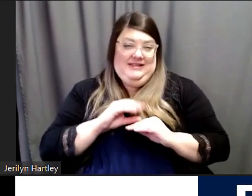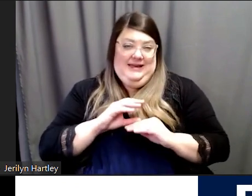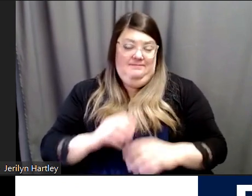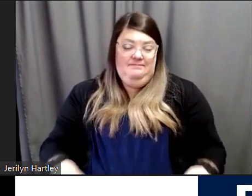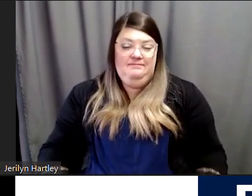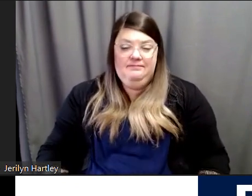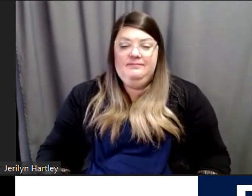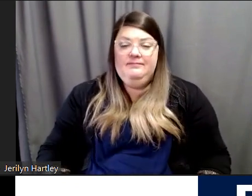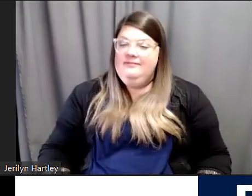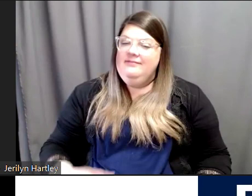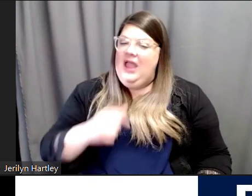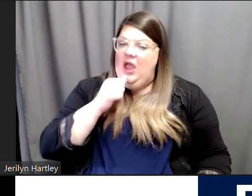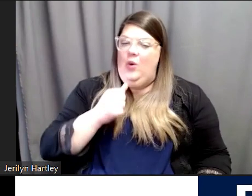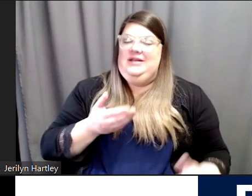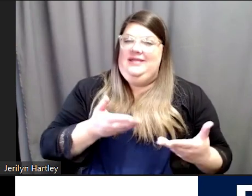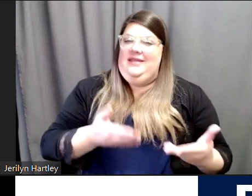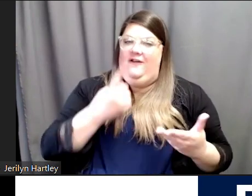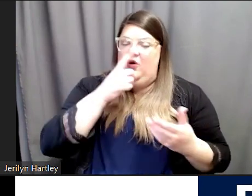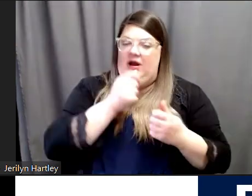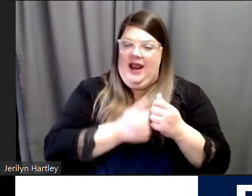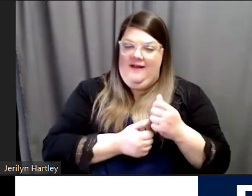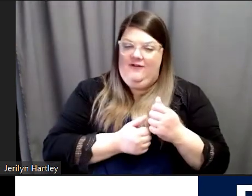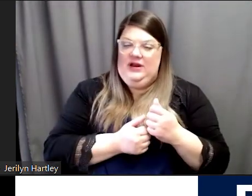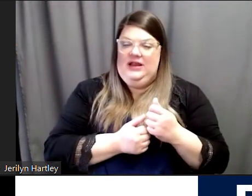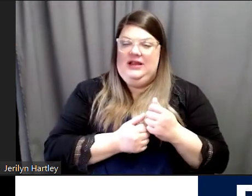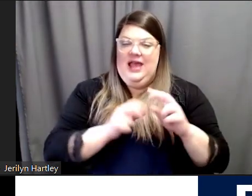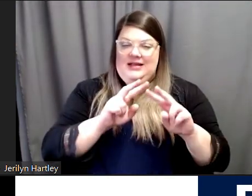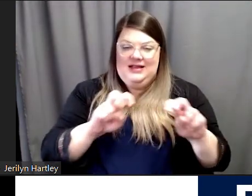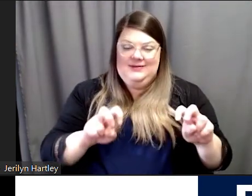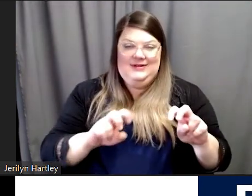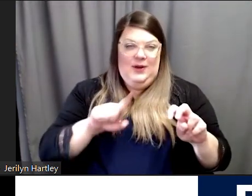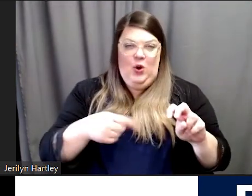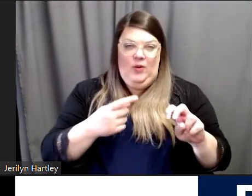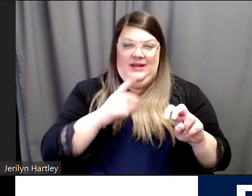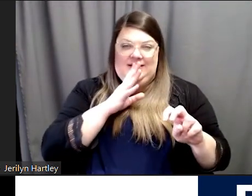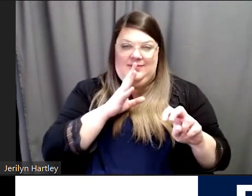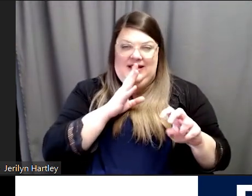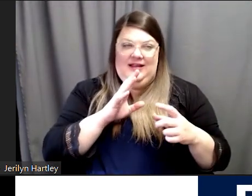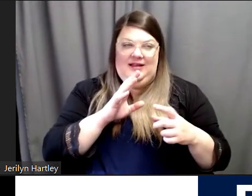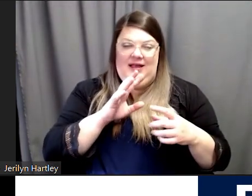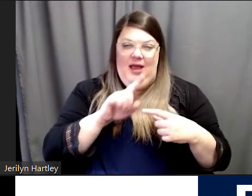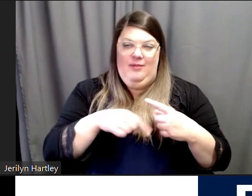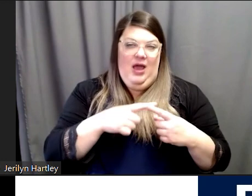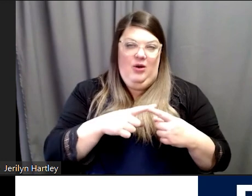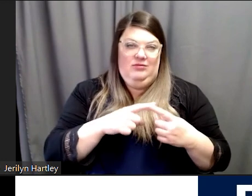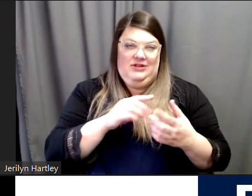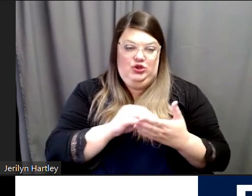So I wasn't present for every assessment. So I can only speak for the students that I was there with.